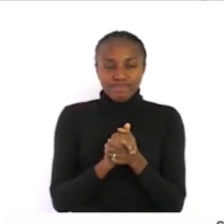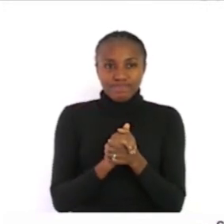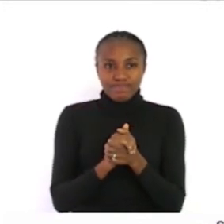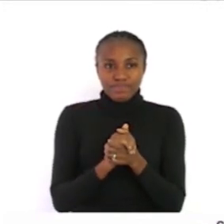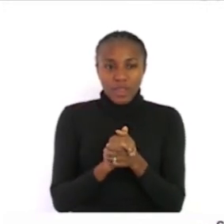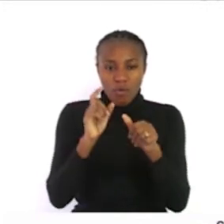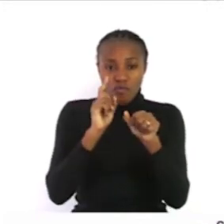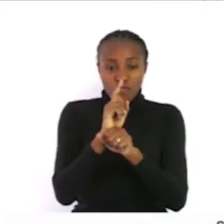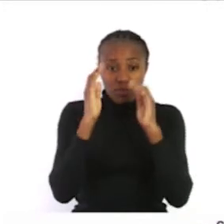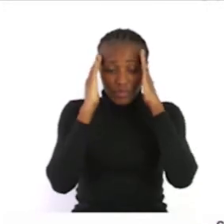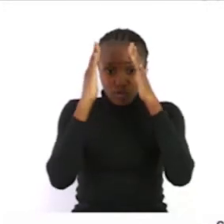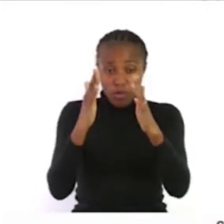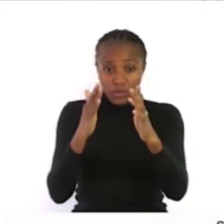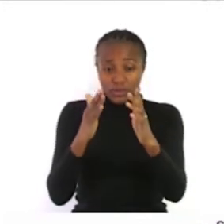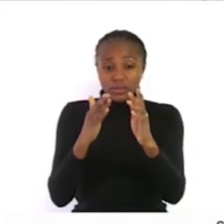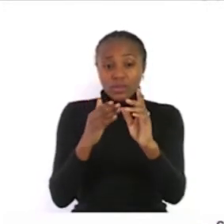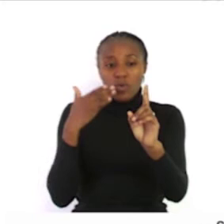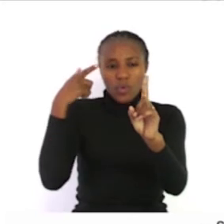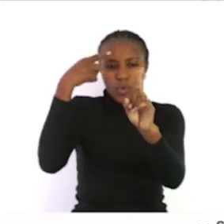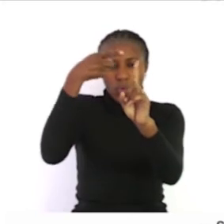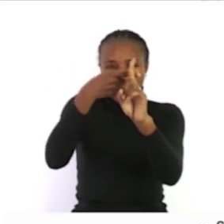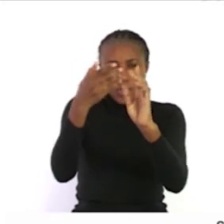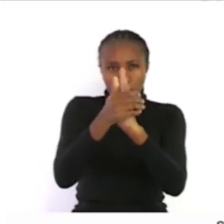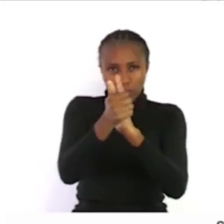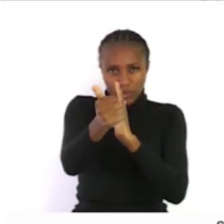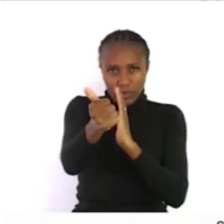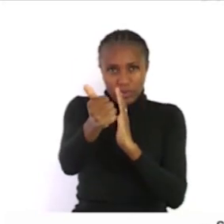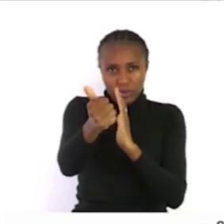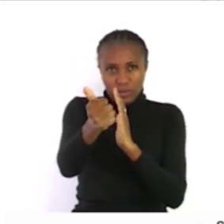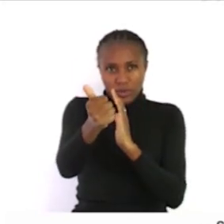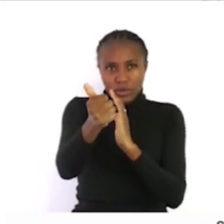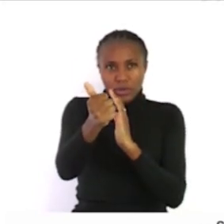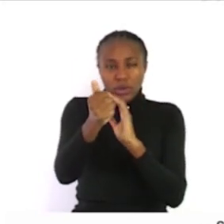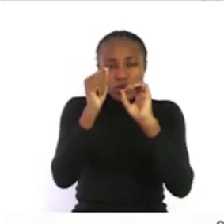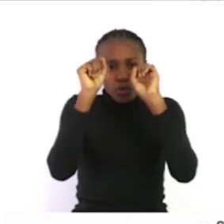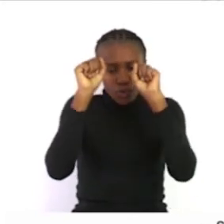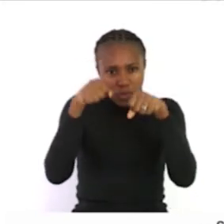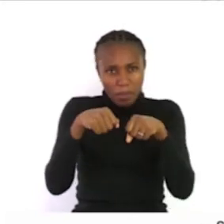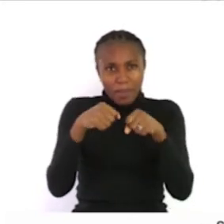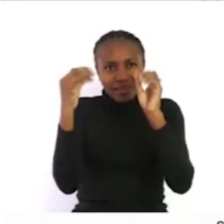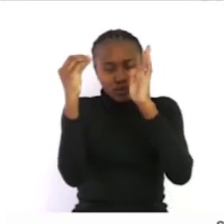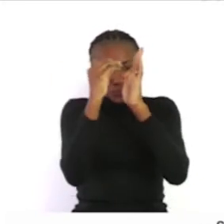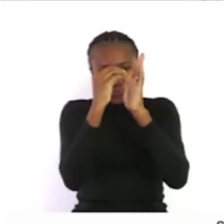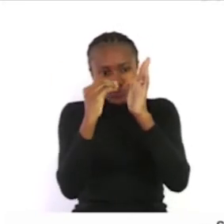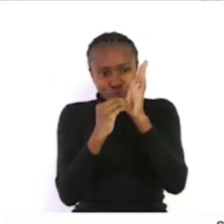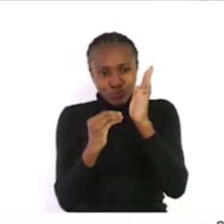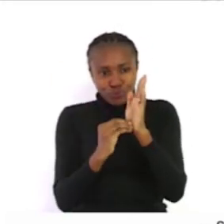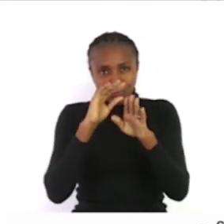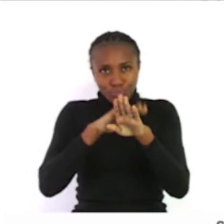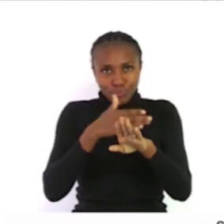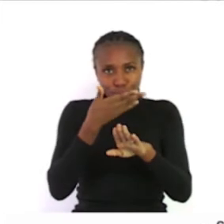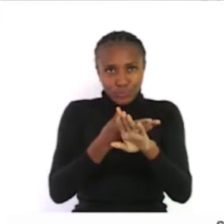let's look at the competencies at the end of the lesson you must be able to list examples of